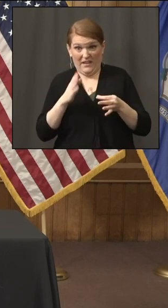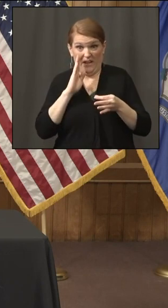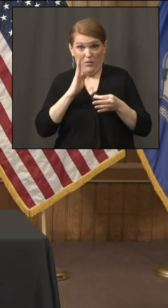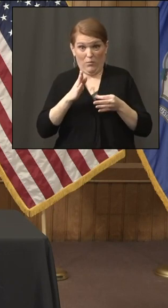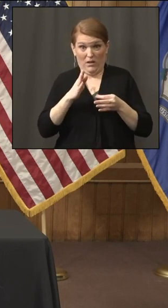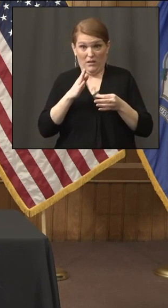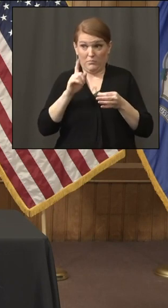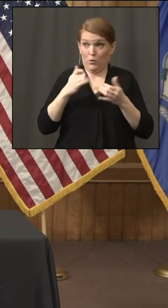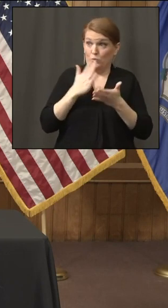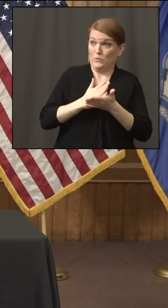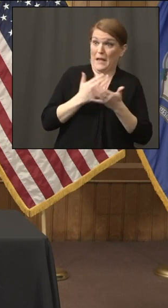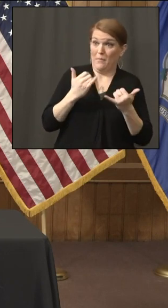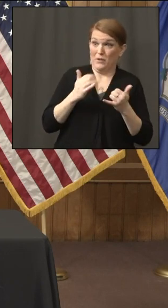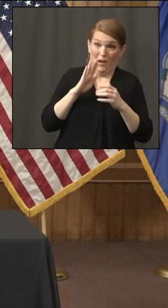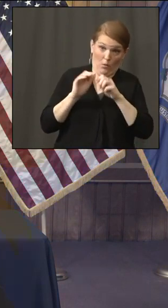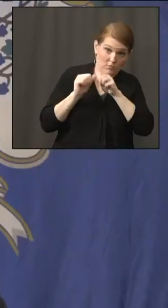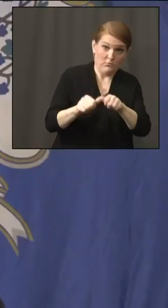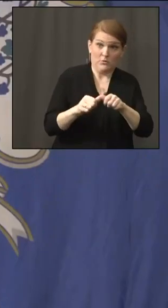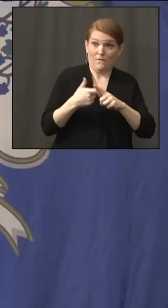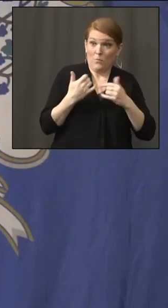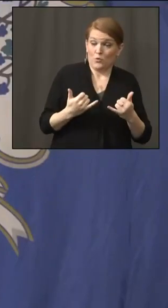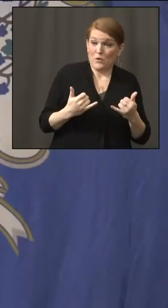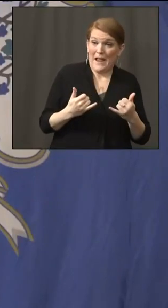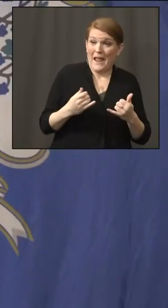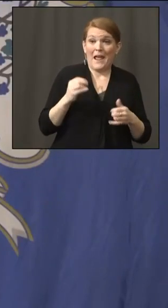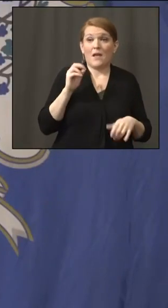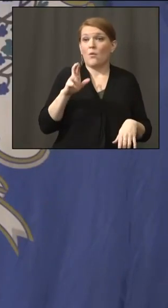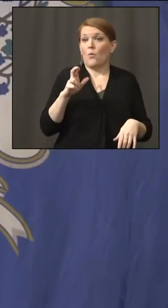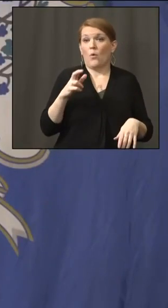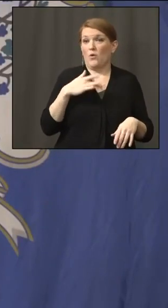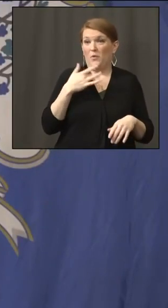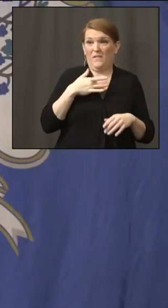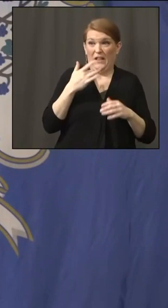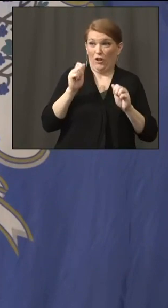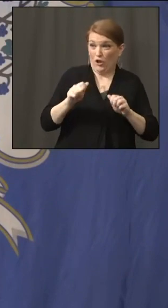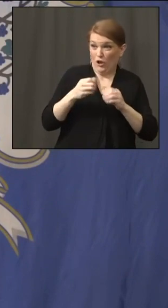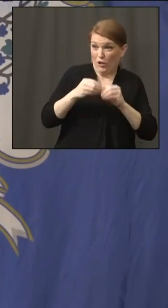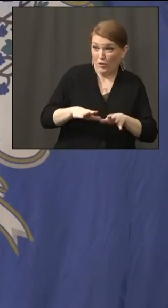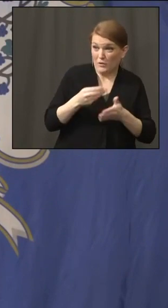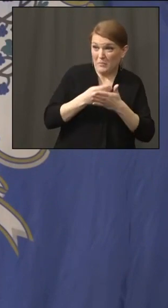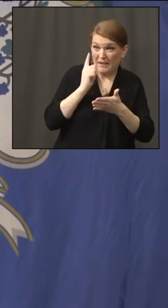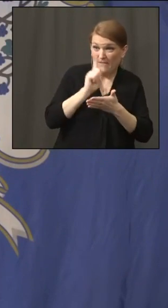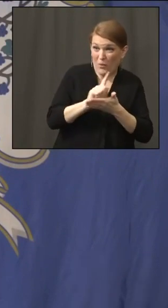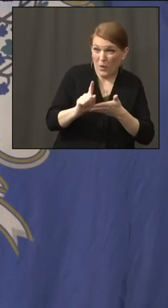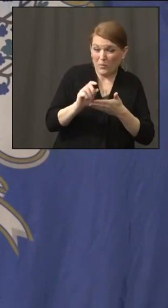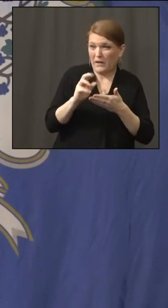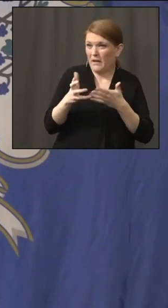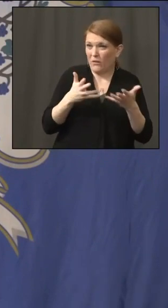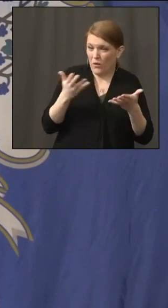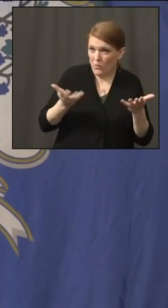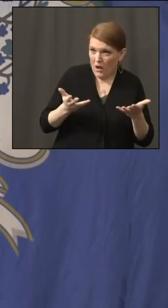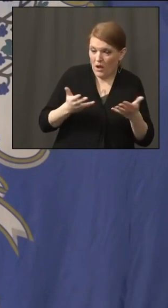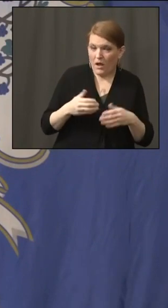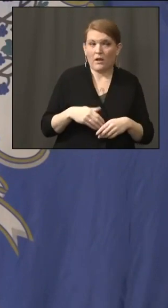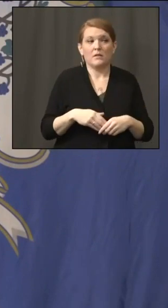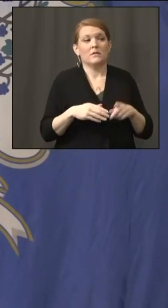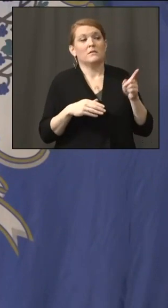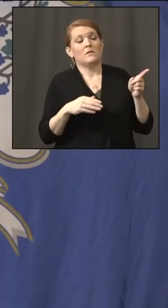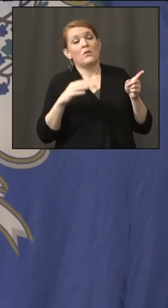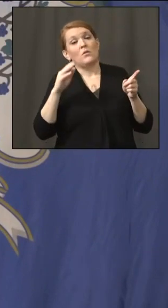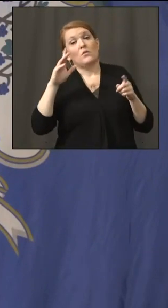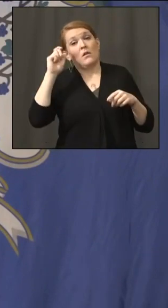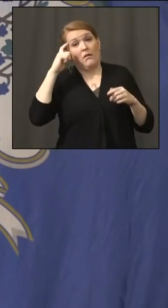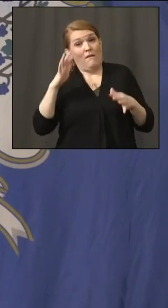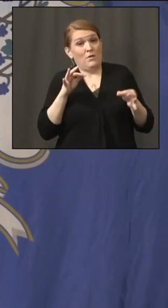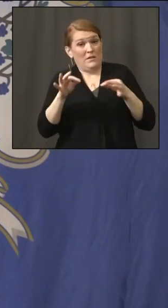benefits? I'm confident of nothing down there. But I do know that Kurt Westby, our commissioner, is on the phone as we